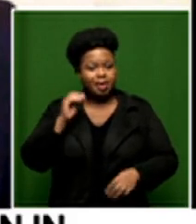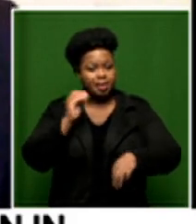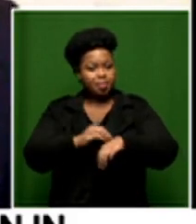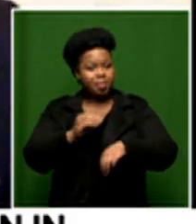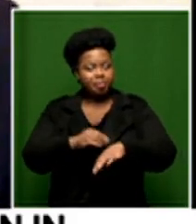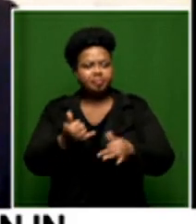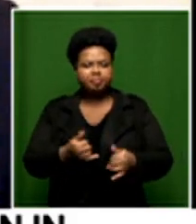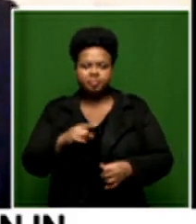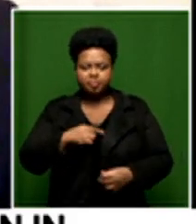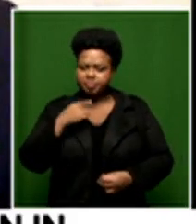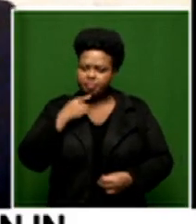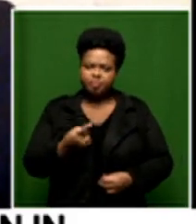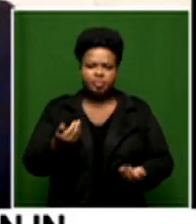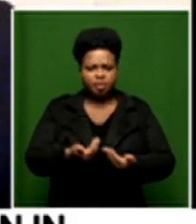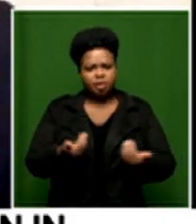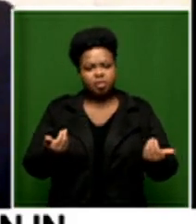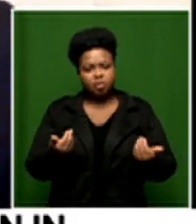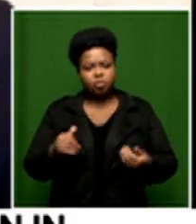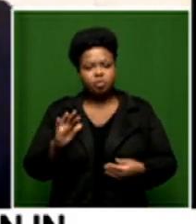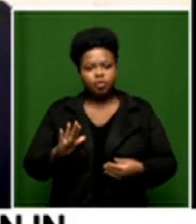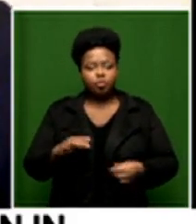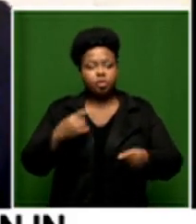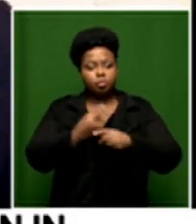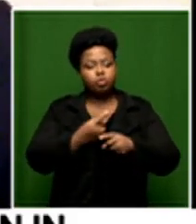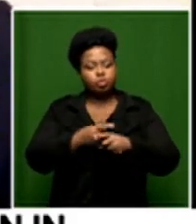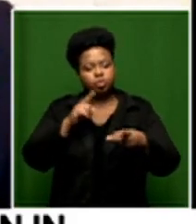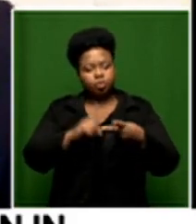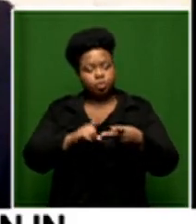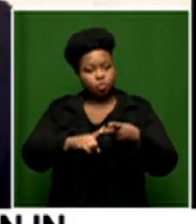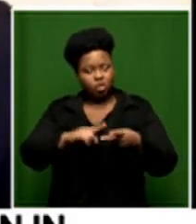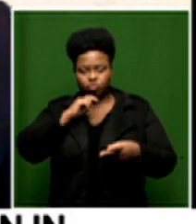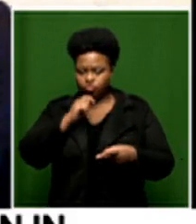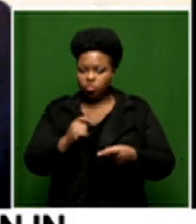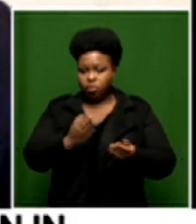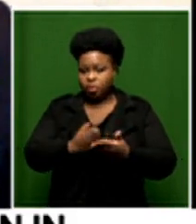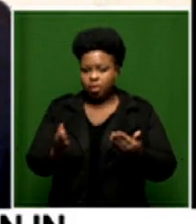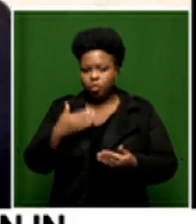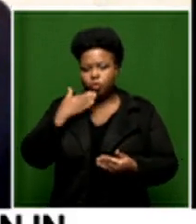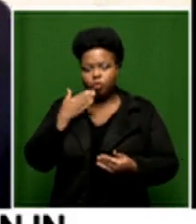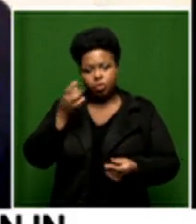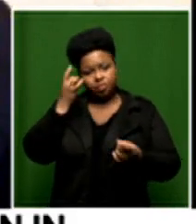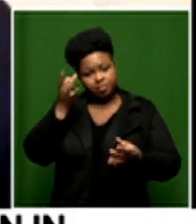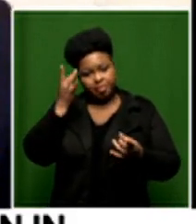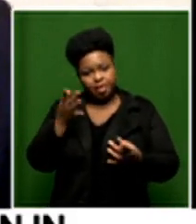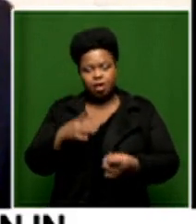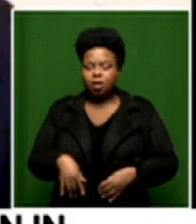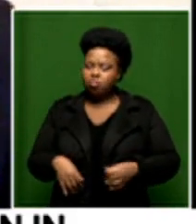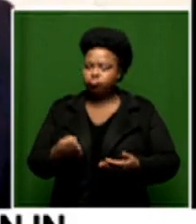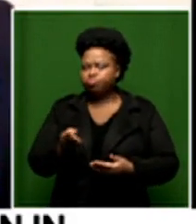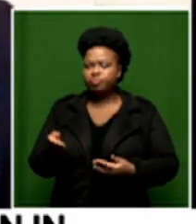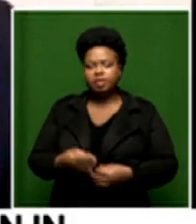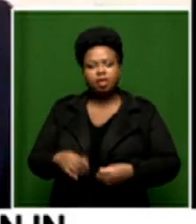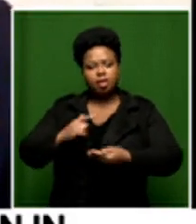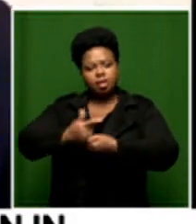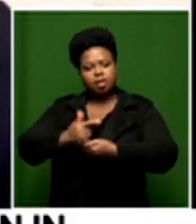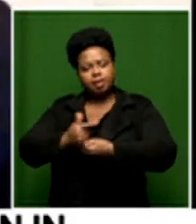is that it's that divide where you find that of course those that have the data available those have got laptops those